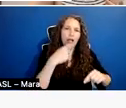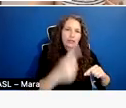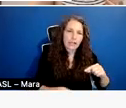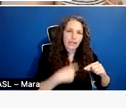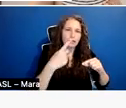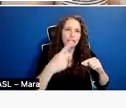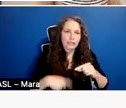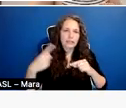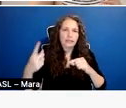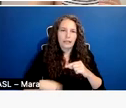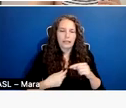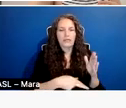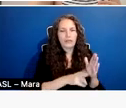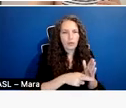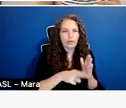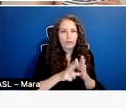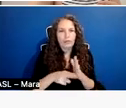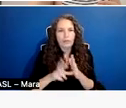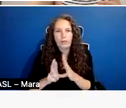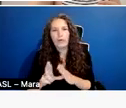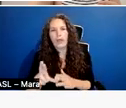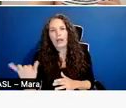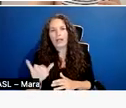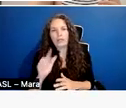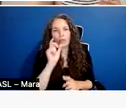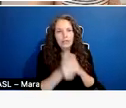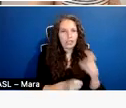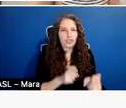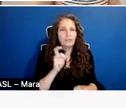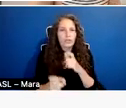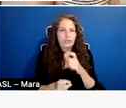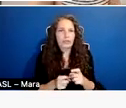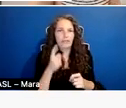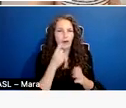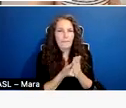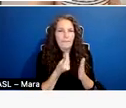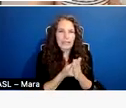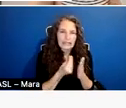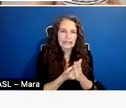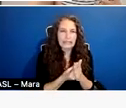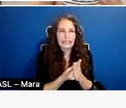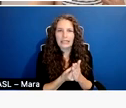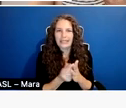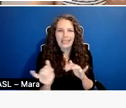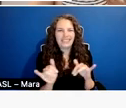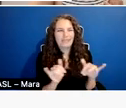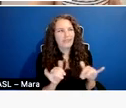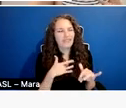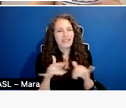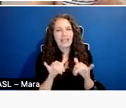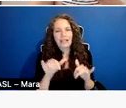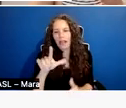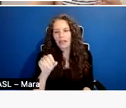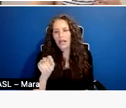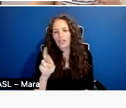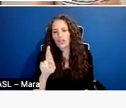receiving a grant. Um, and, uh, they're really almost a lottery. The grants,